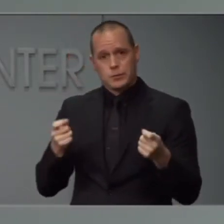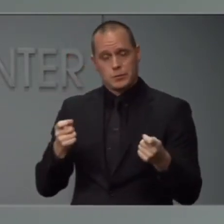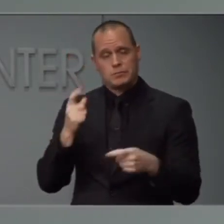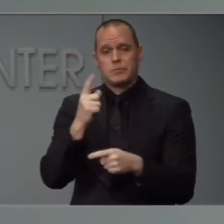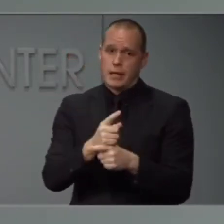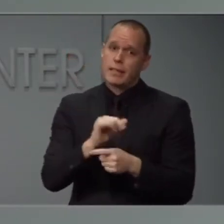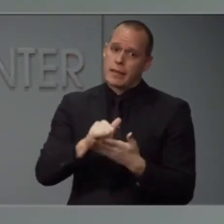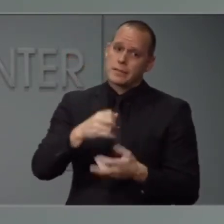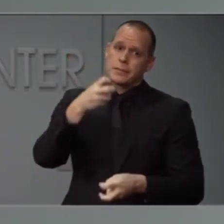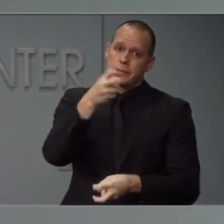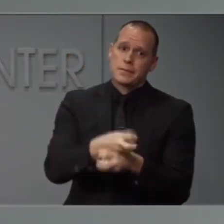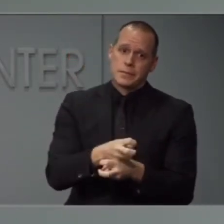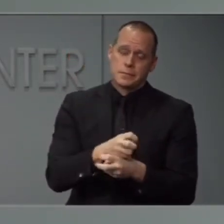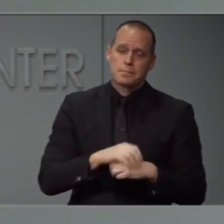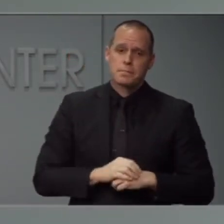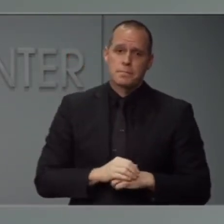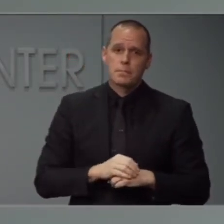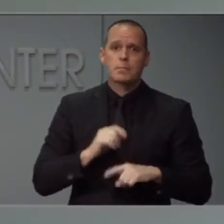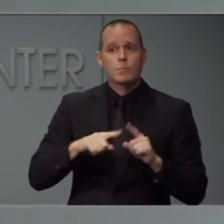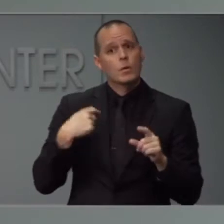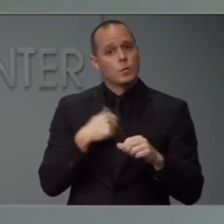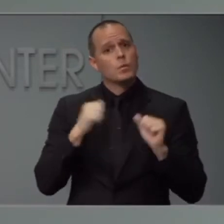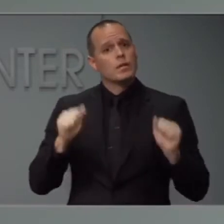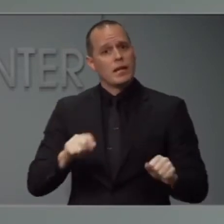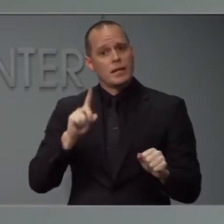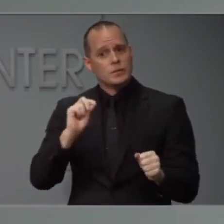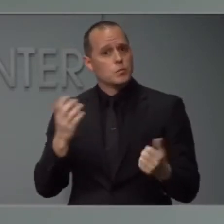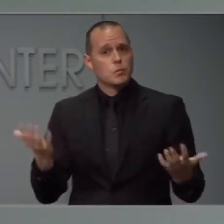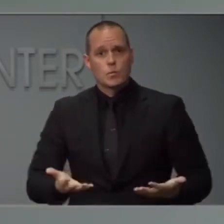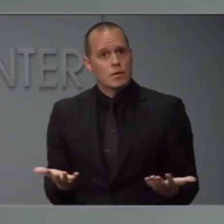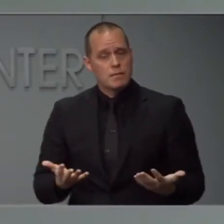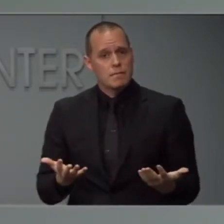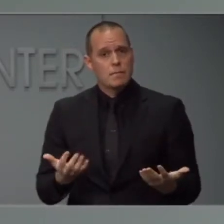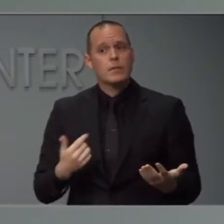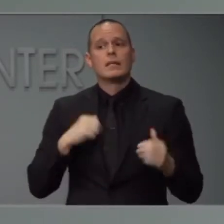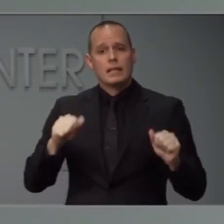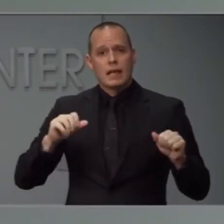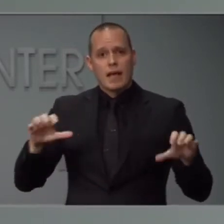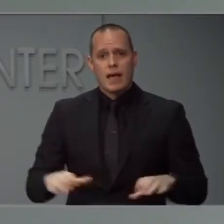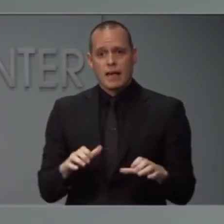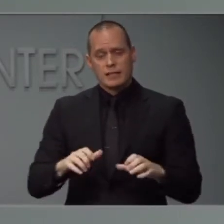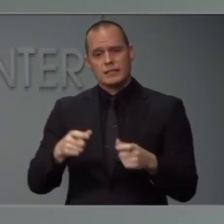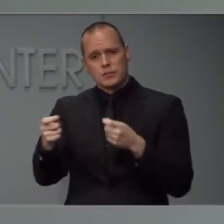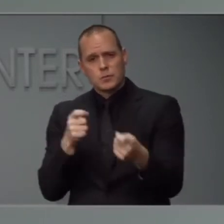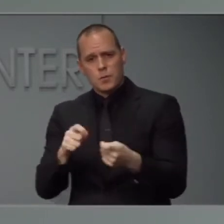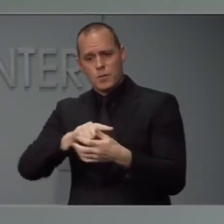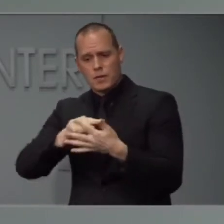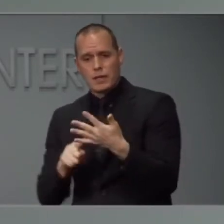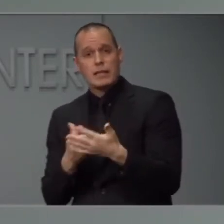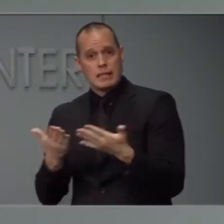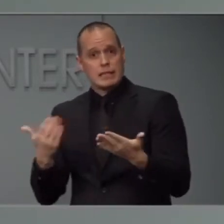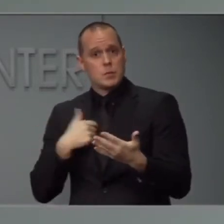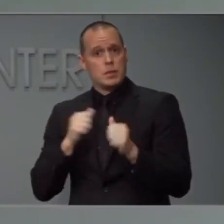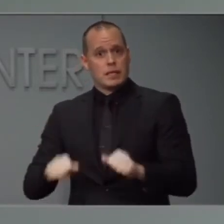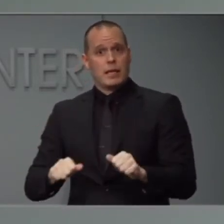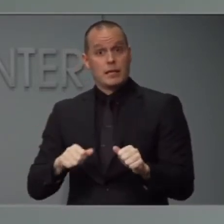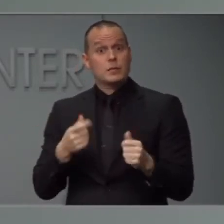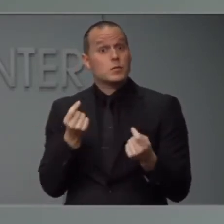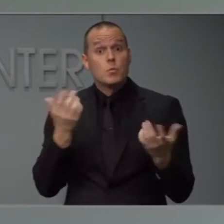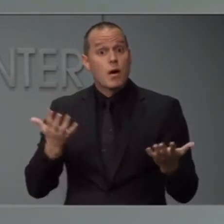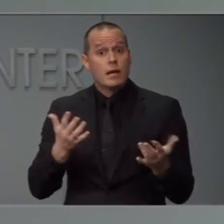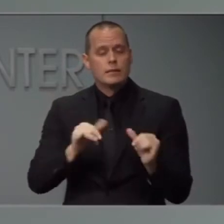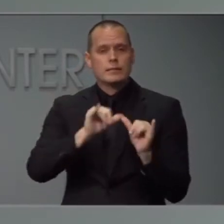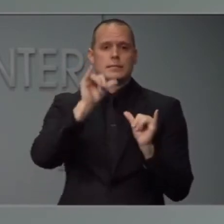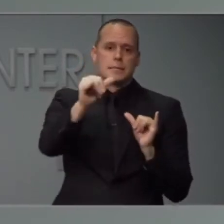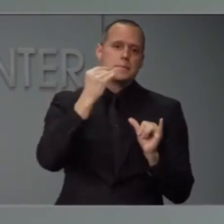But there are some things that we can do. We can act where we can. We can stay home. We